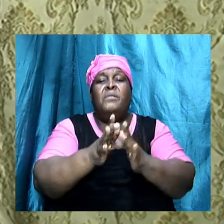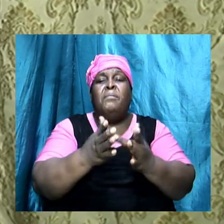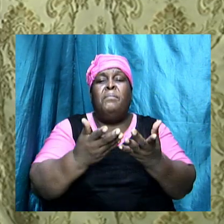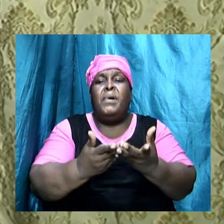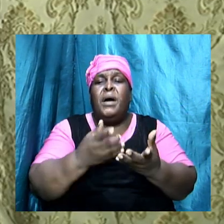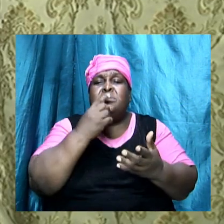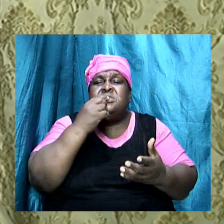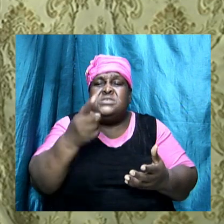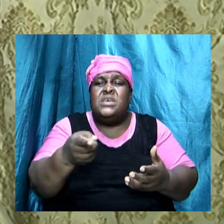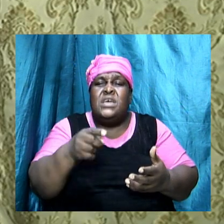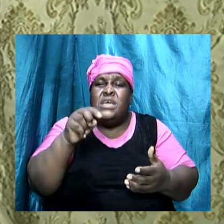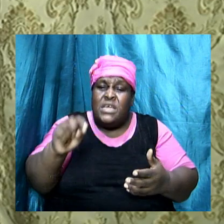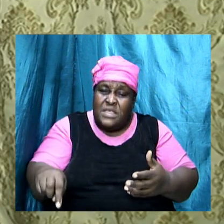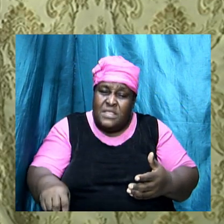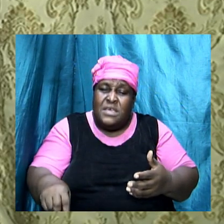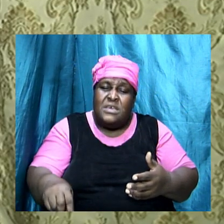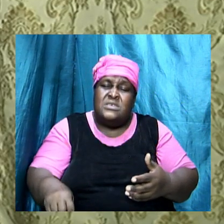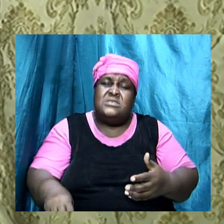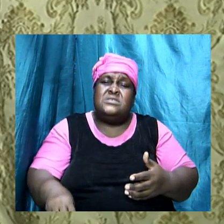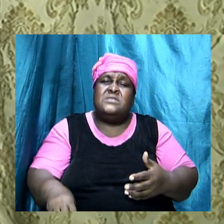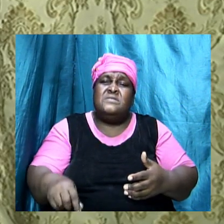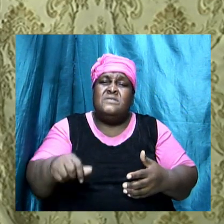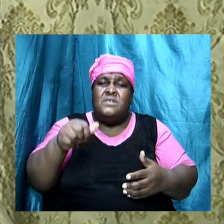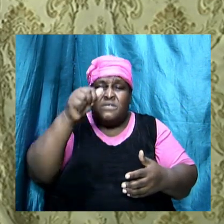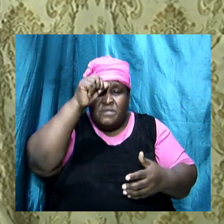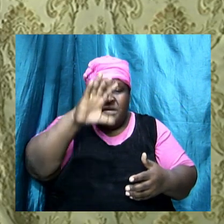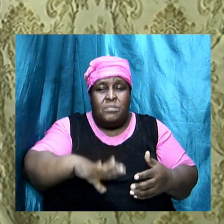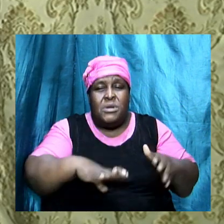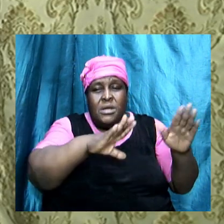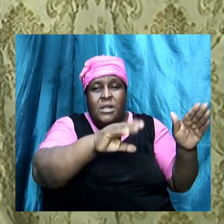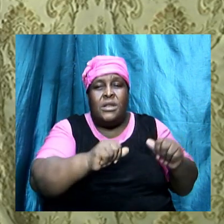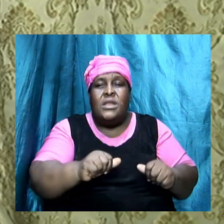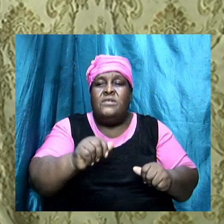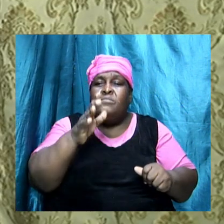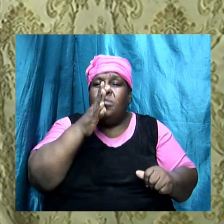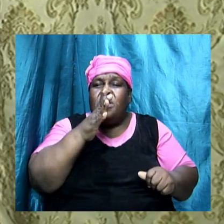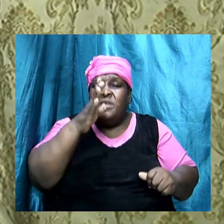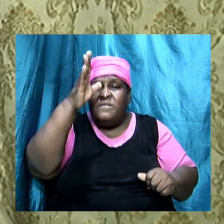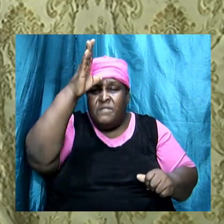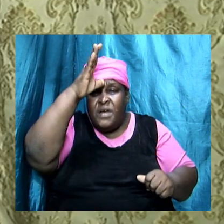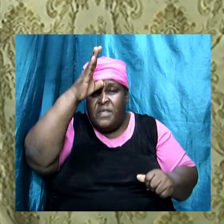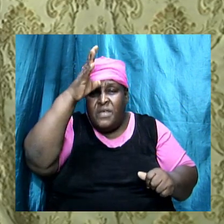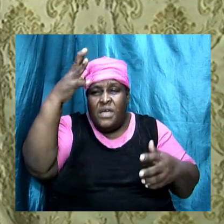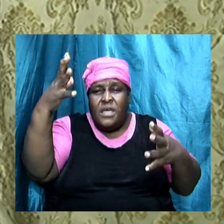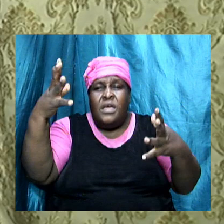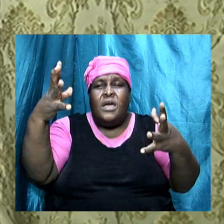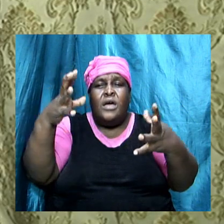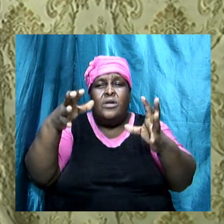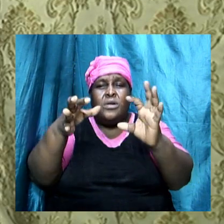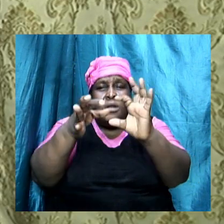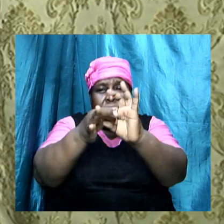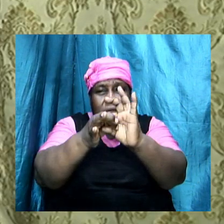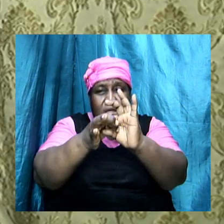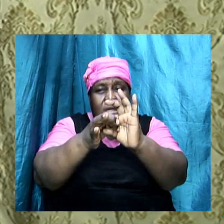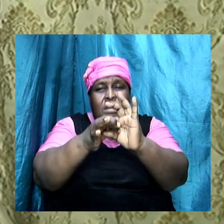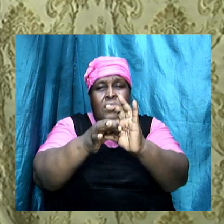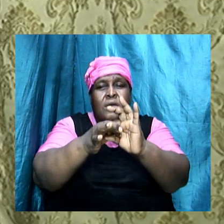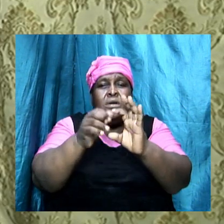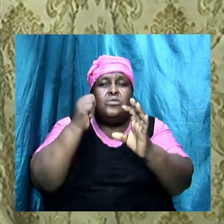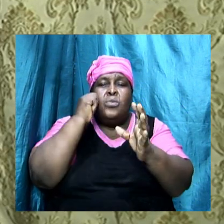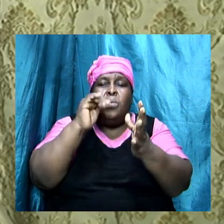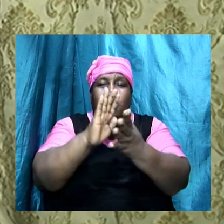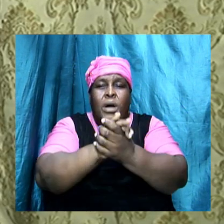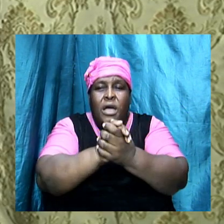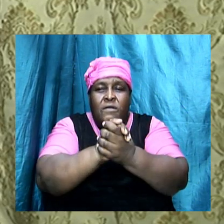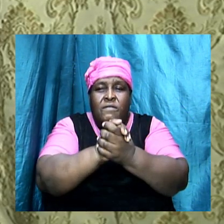For this car shall a man leave mother and father and cleave to his wife. The Bible says it. And if we are going with